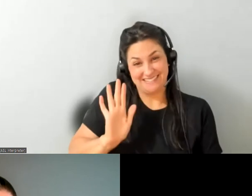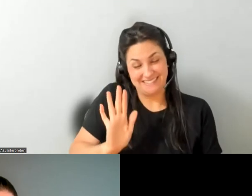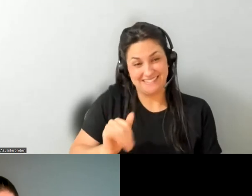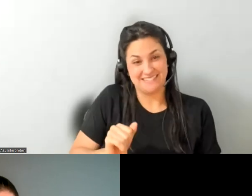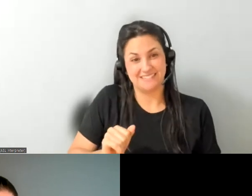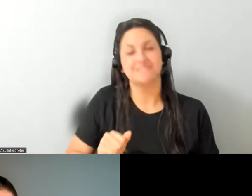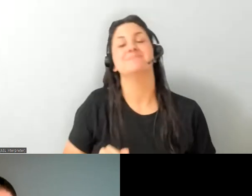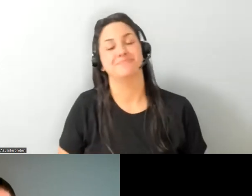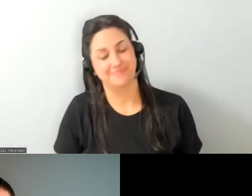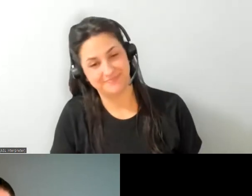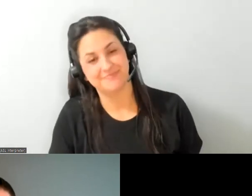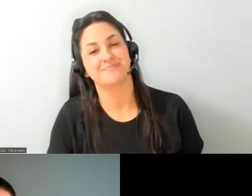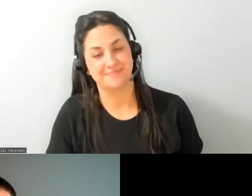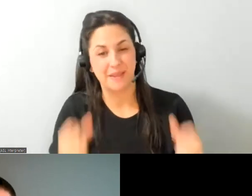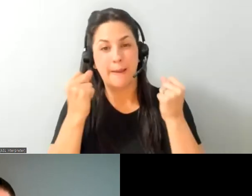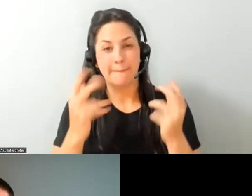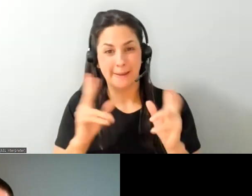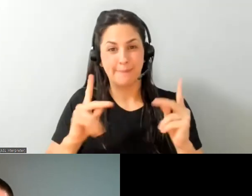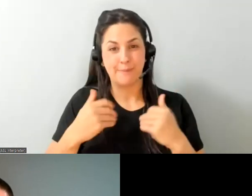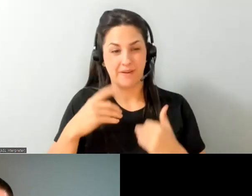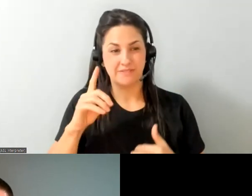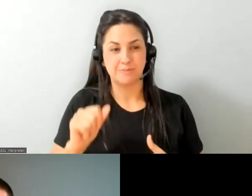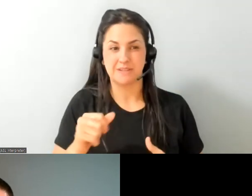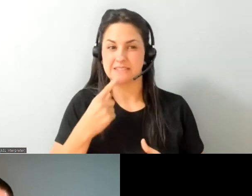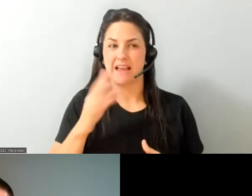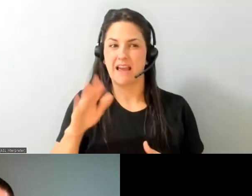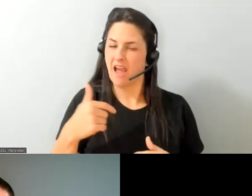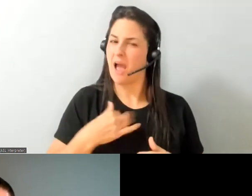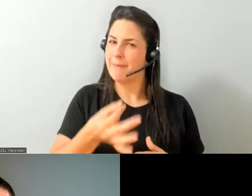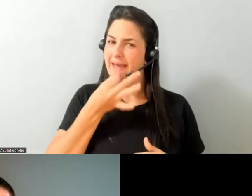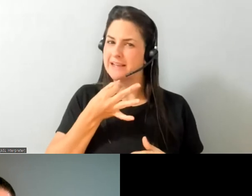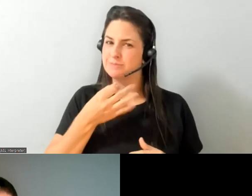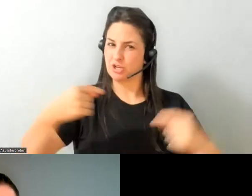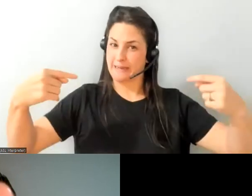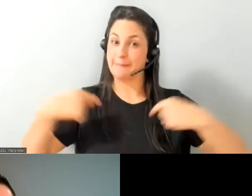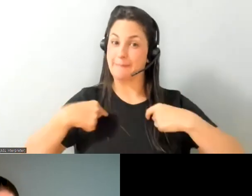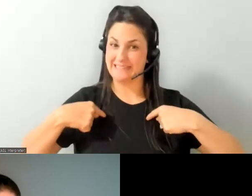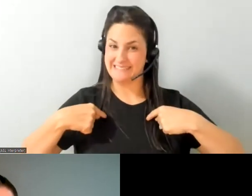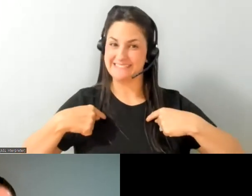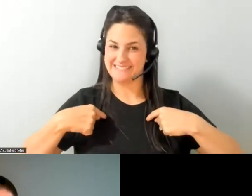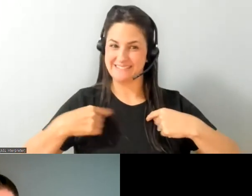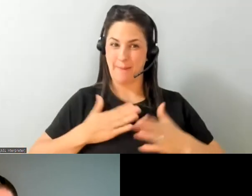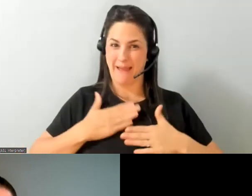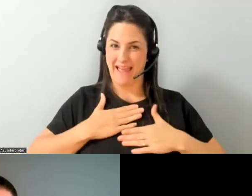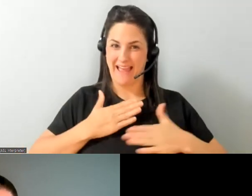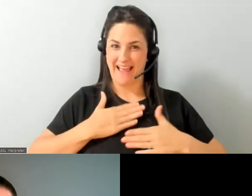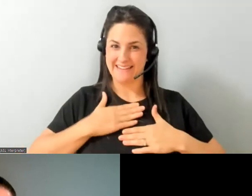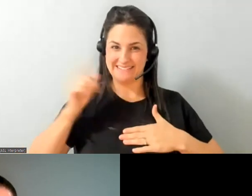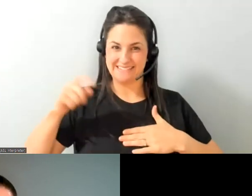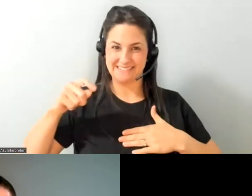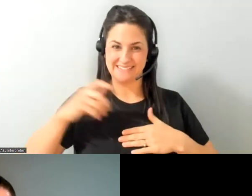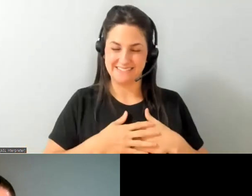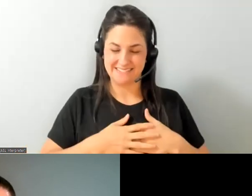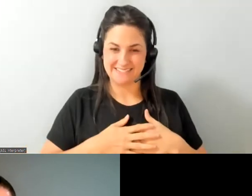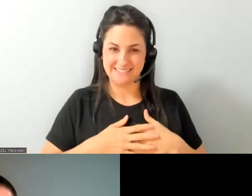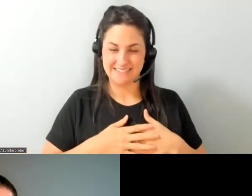many people with disabilities say yeah i can i'm an expert in me and i can tell you about where some of